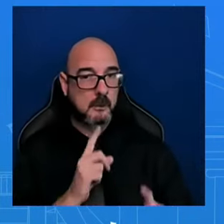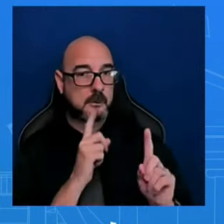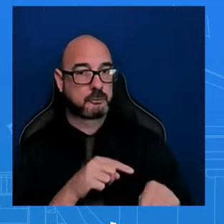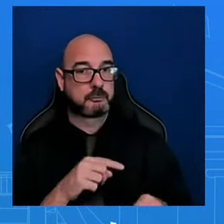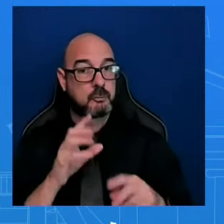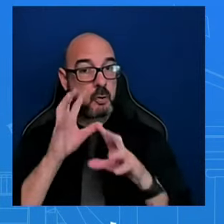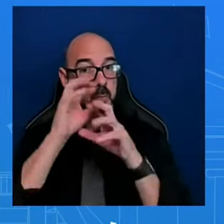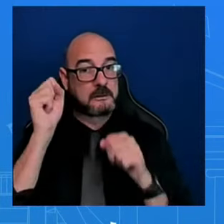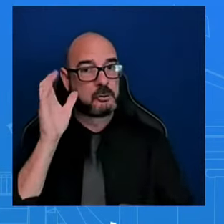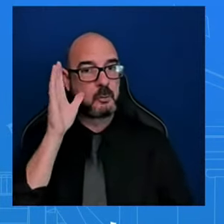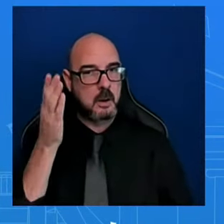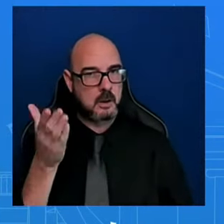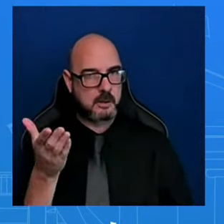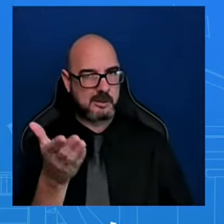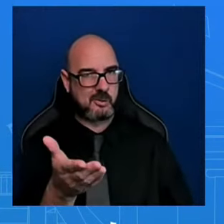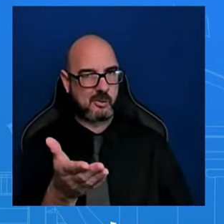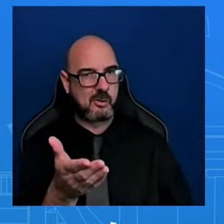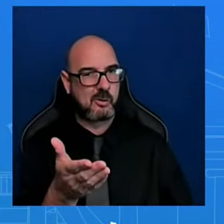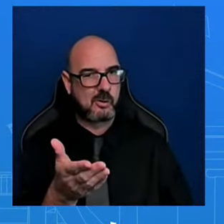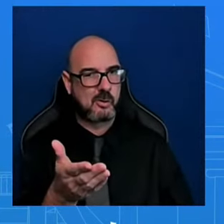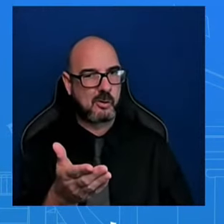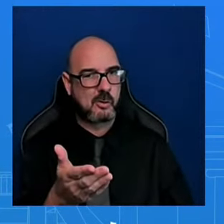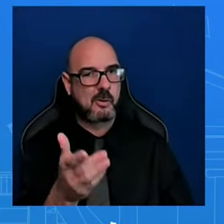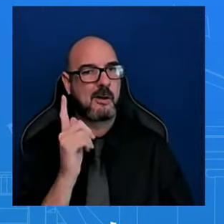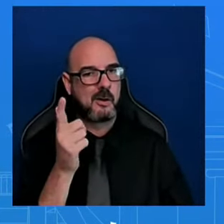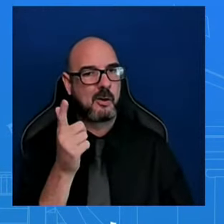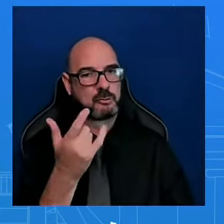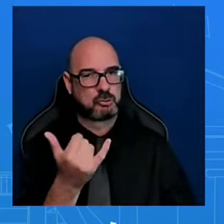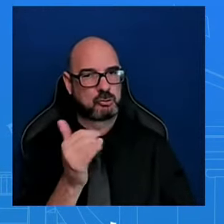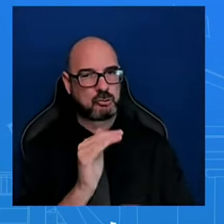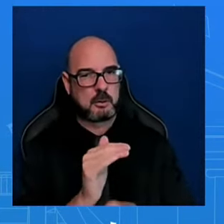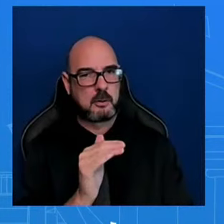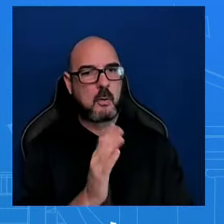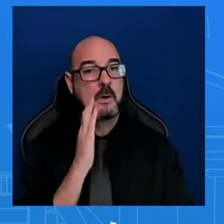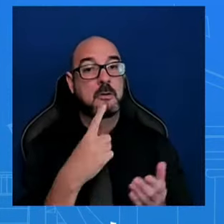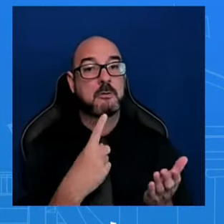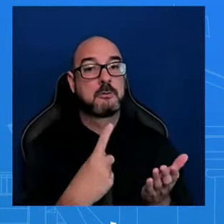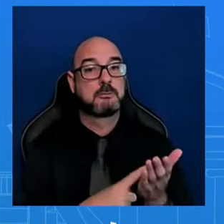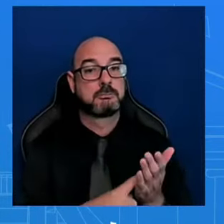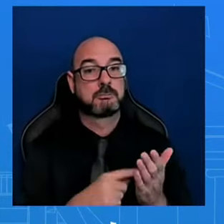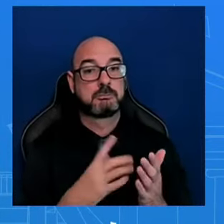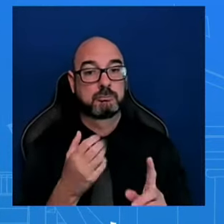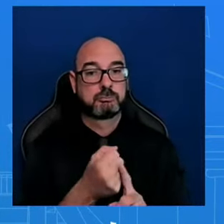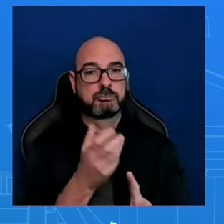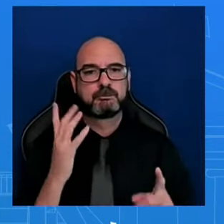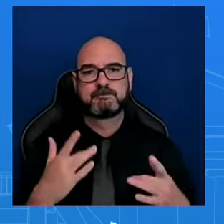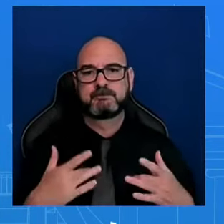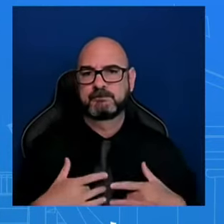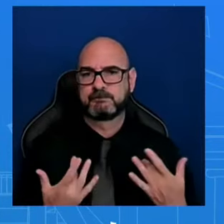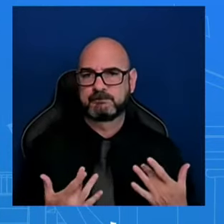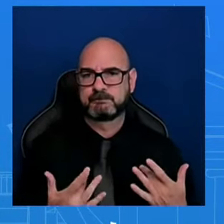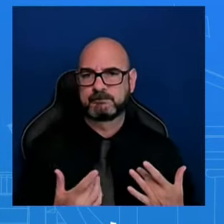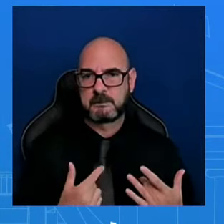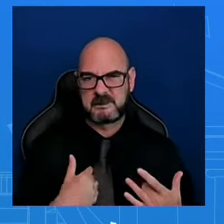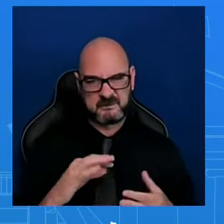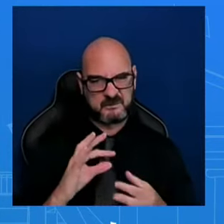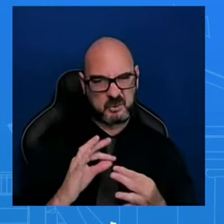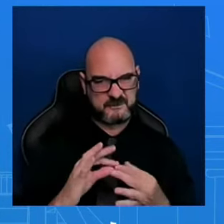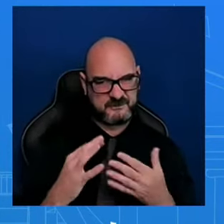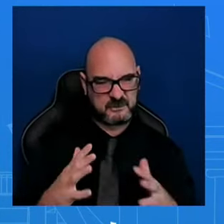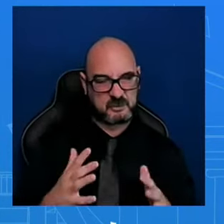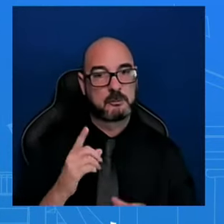have more to share later tonight. As I mentioned at the top, he's going to have an opportunity to engage with family members.